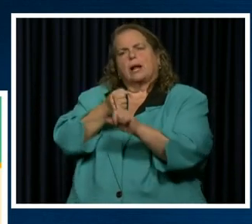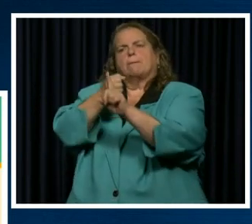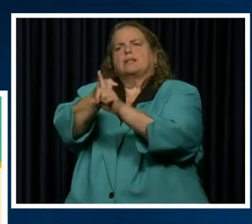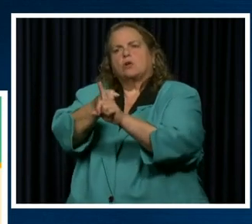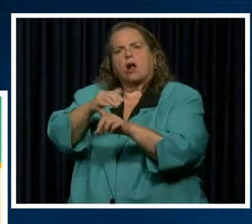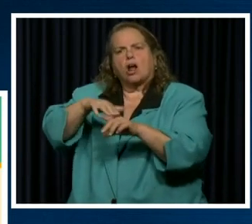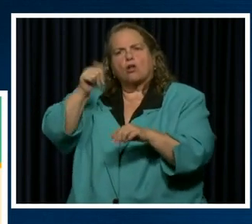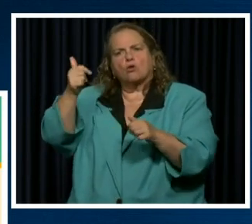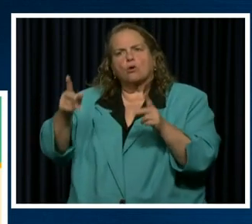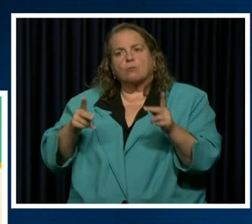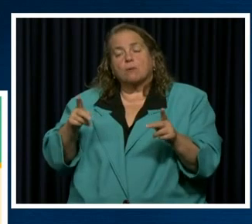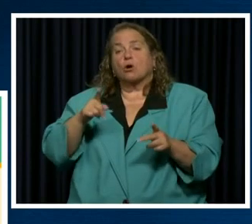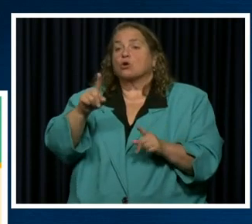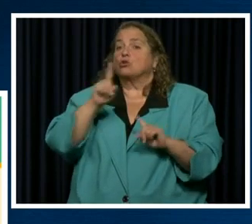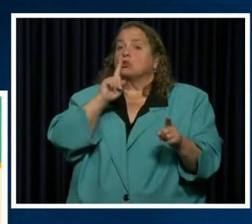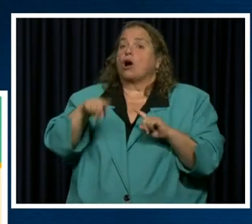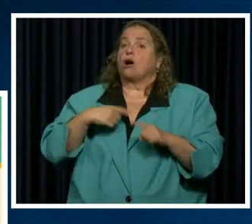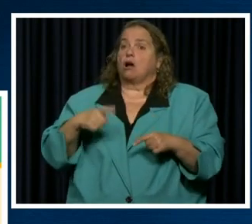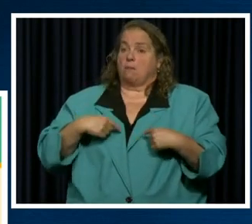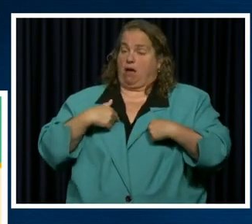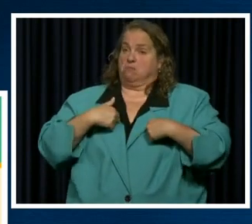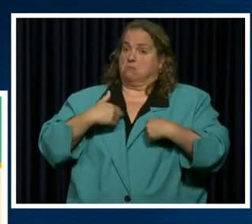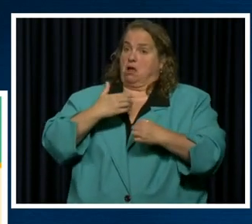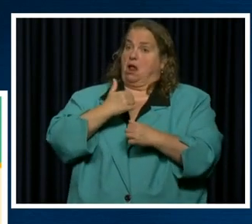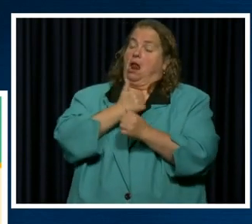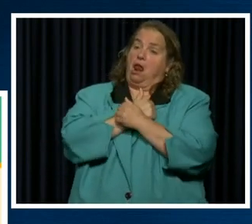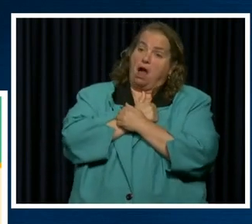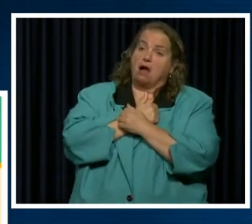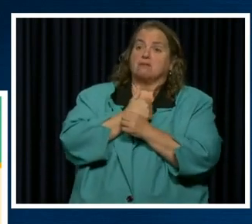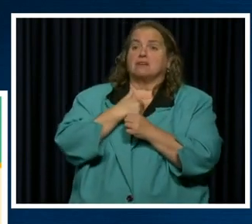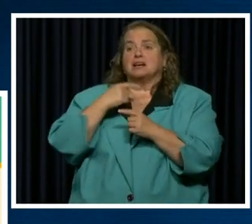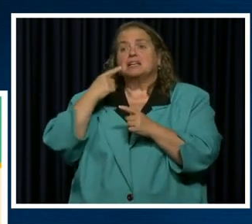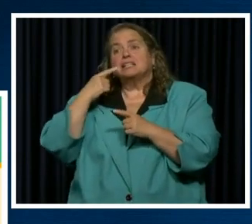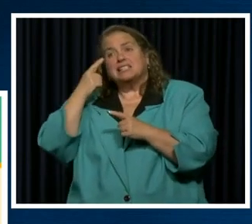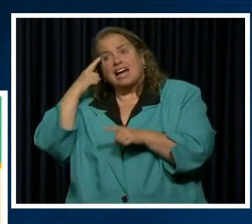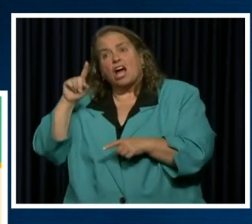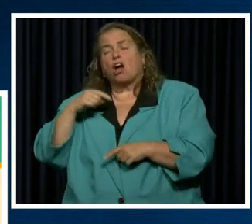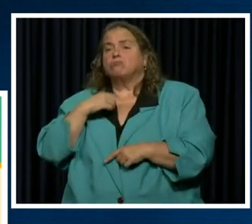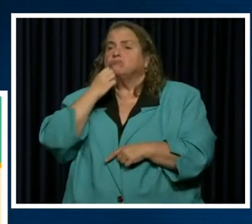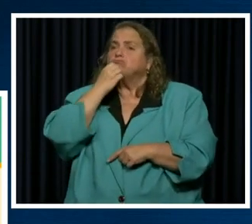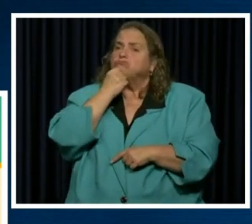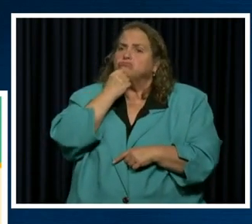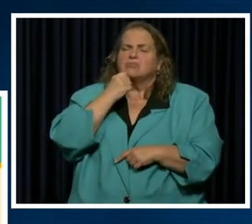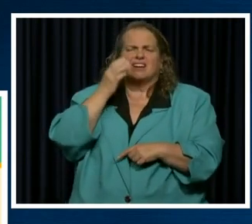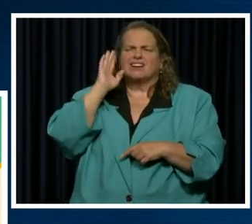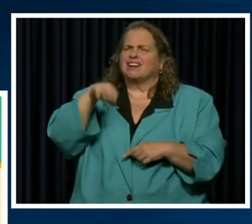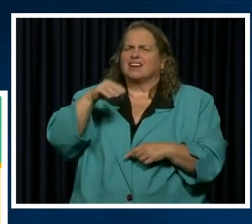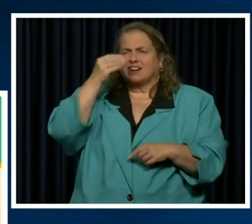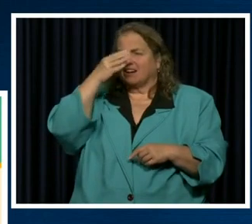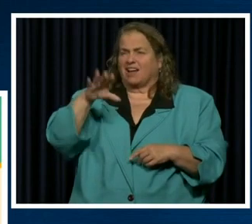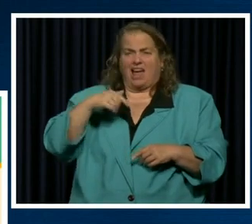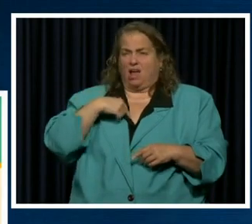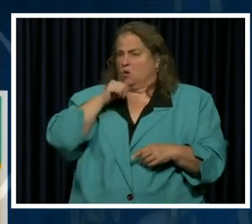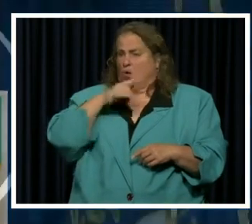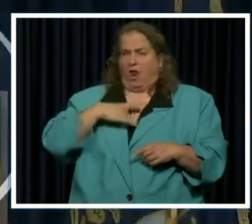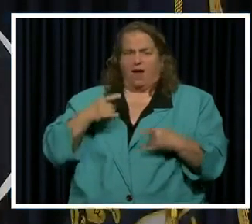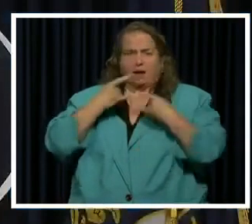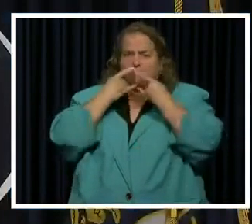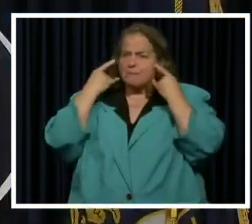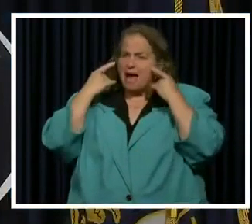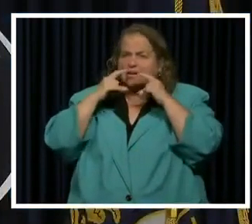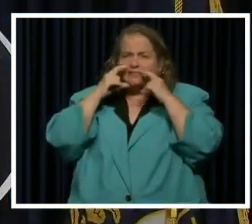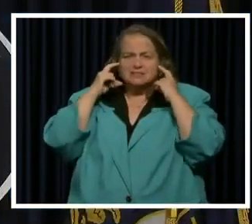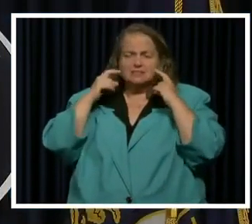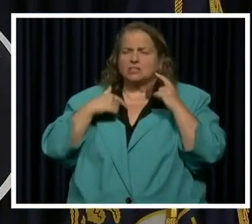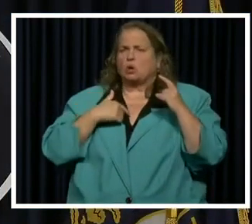acts of love and caring and kindness we can do, even though it's inconvenient, I don't like wearing a mask in public any more than anyone else does. It